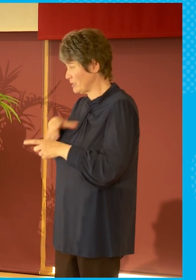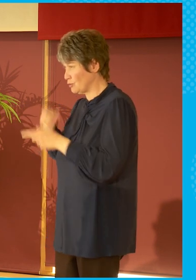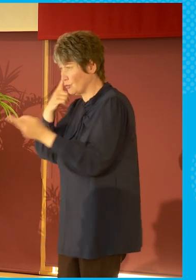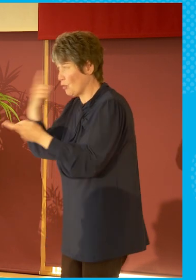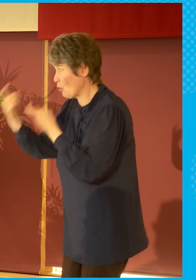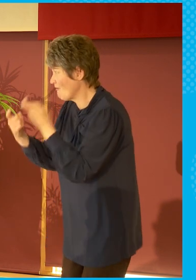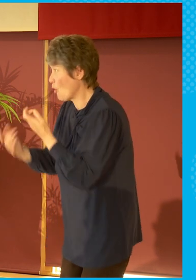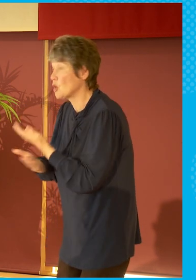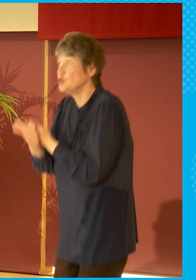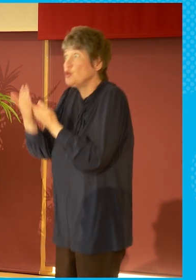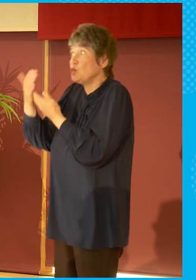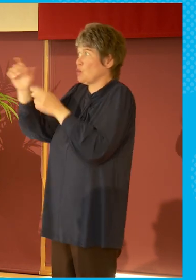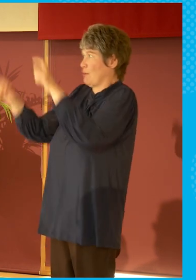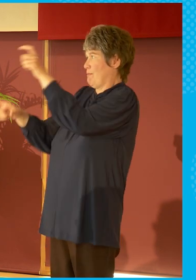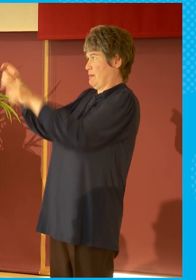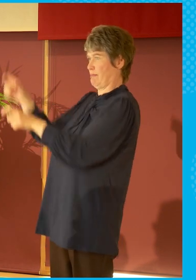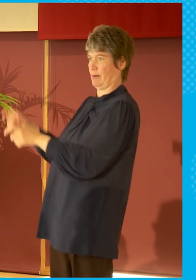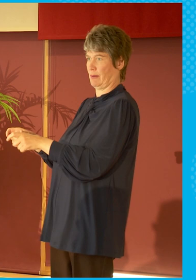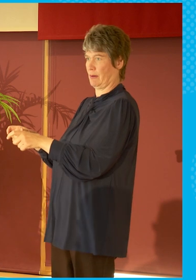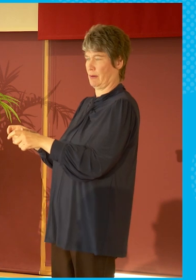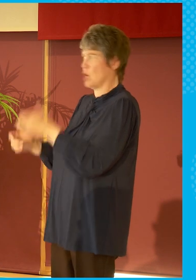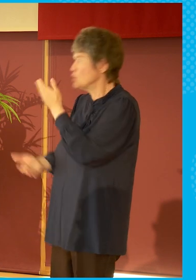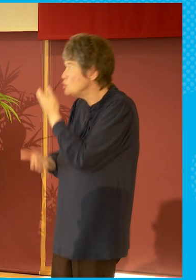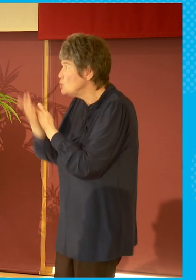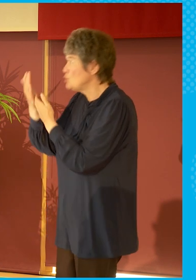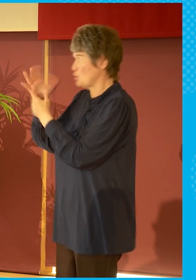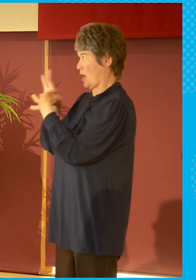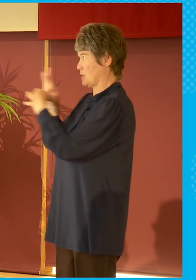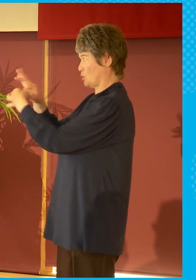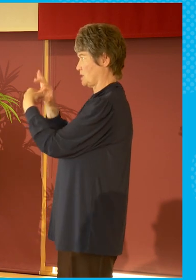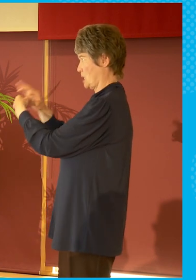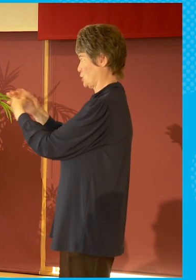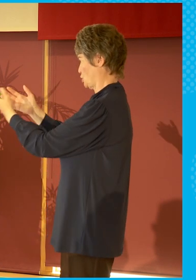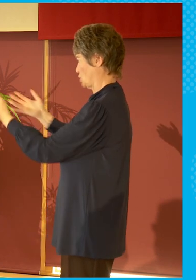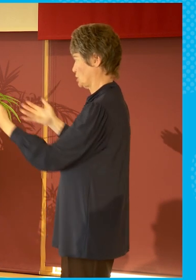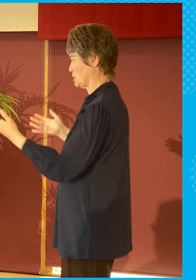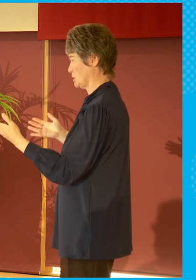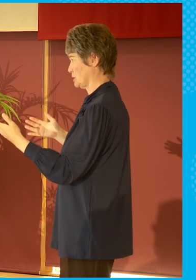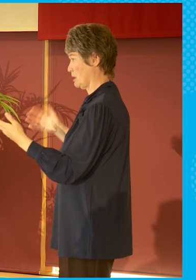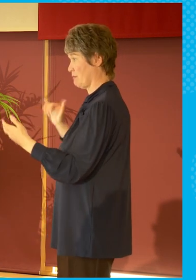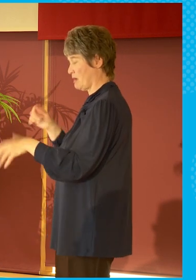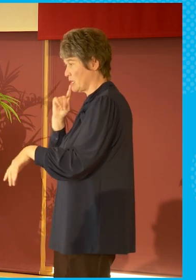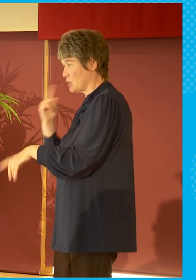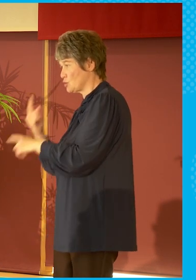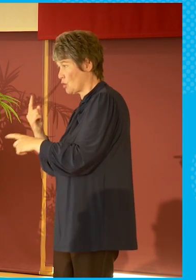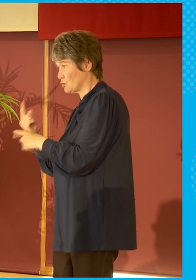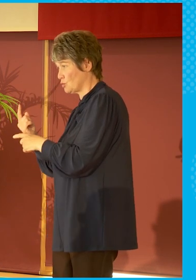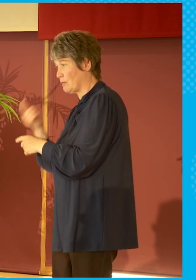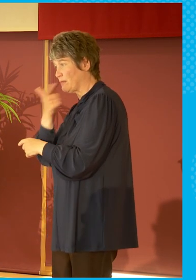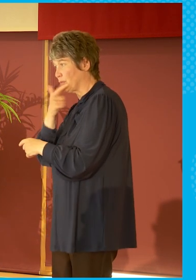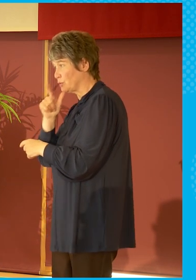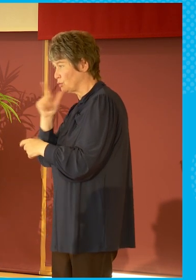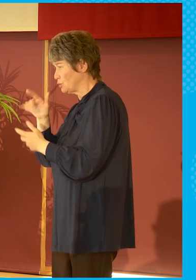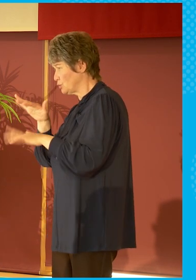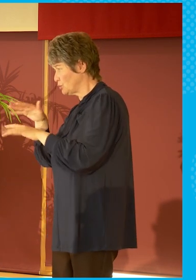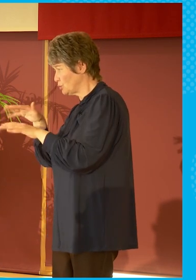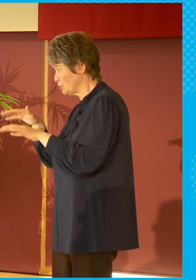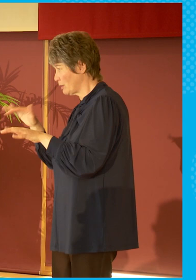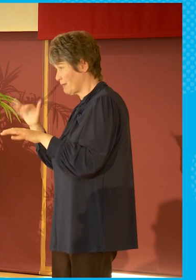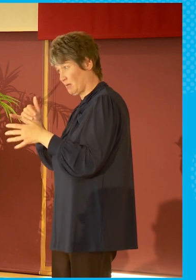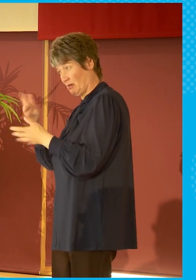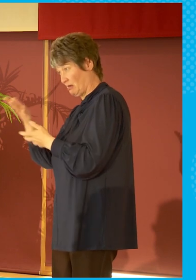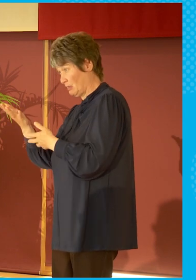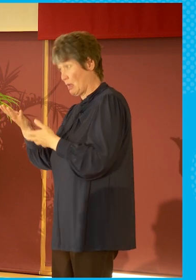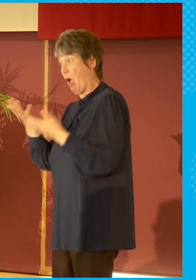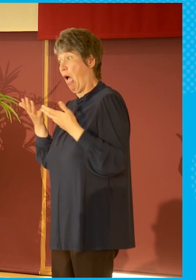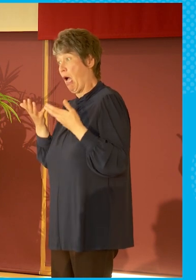work with different associations. Look for, speak to people who are in underrepresented groups and ask them what they need and